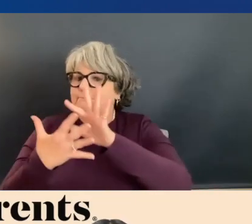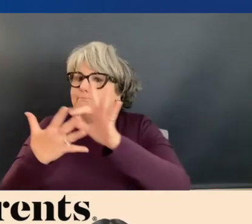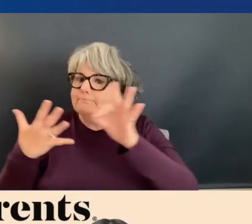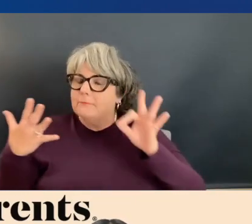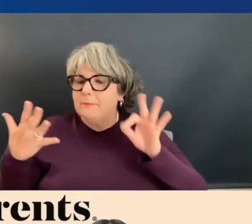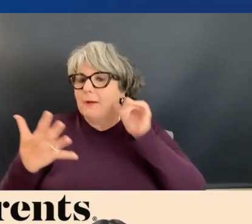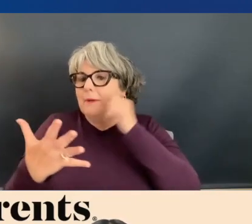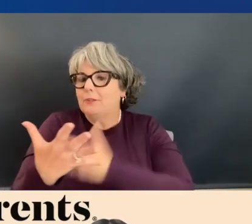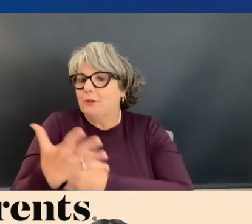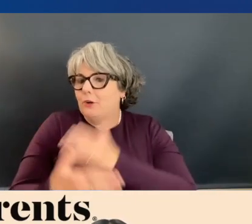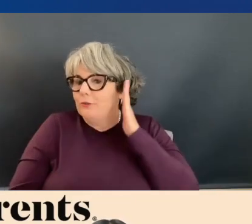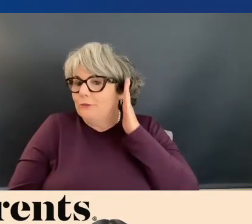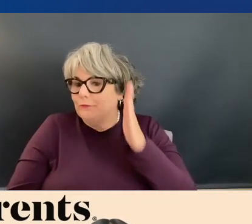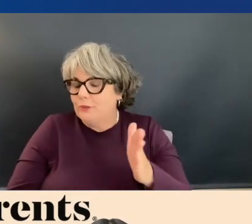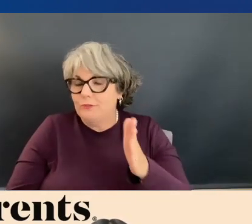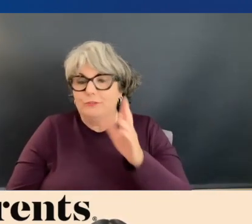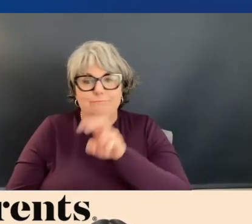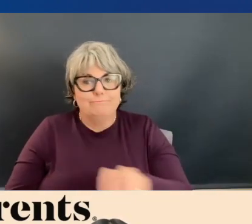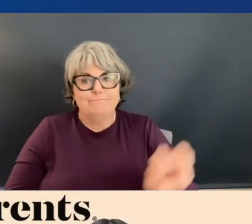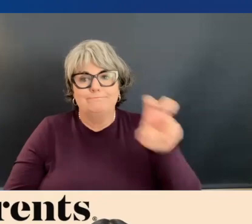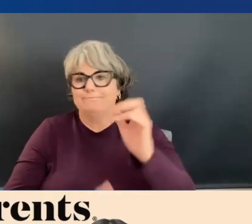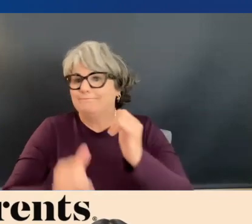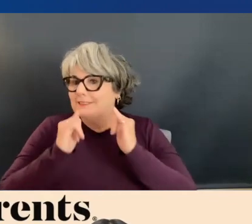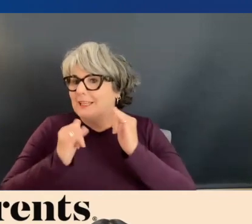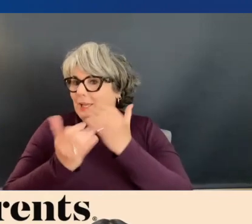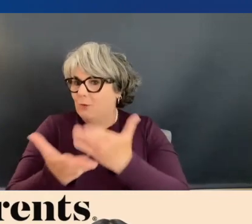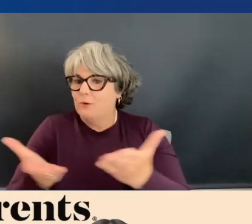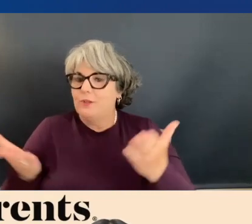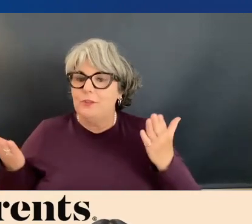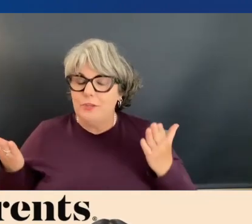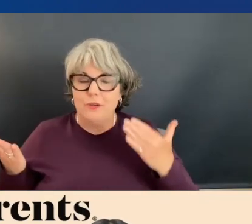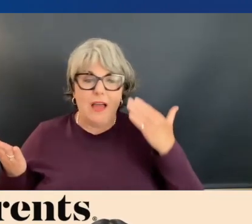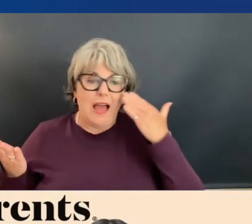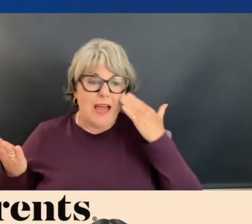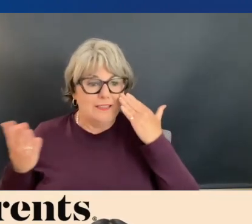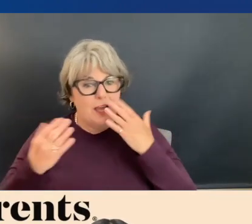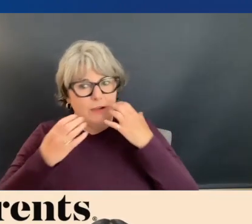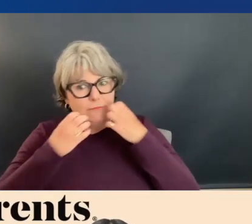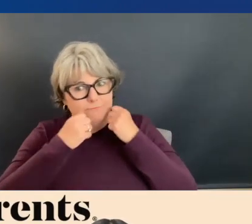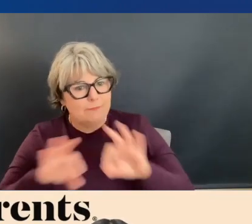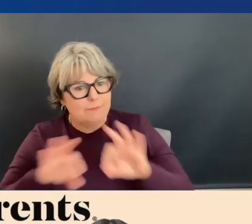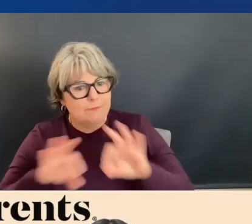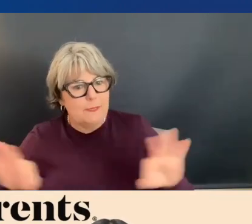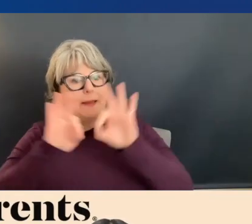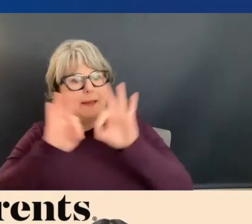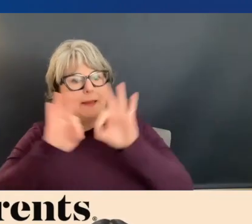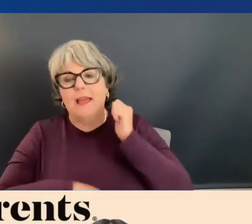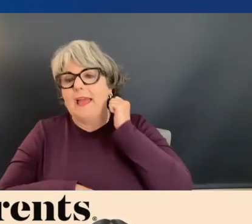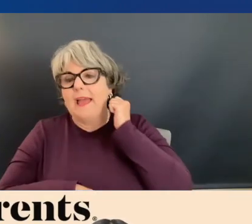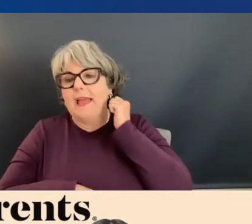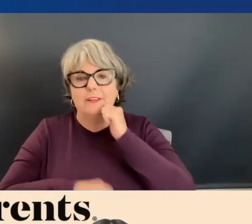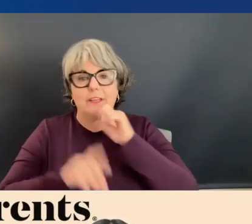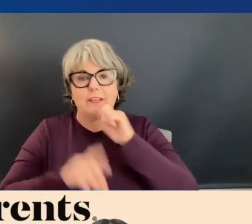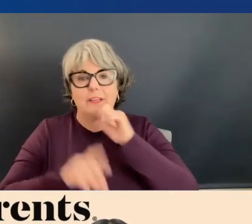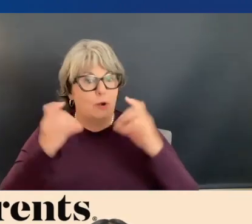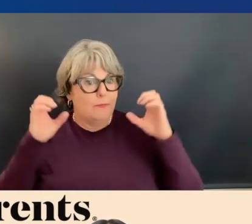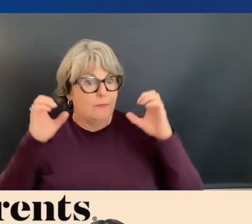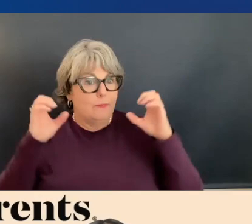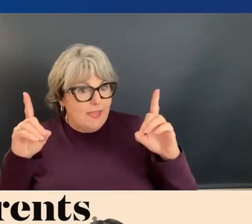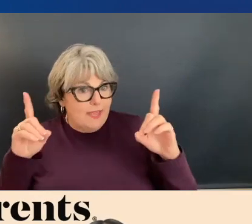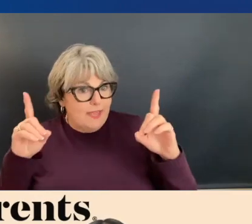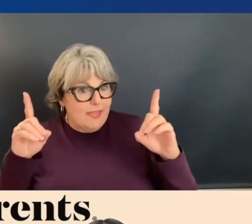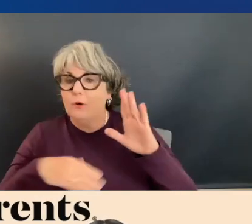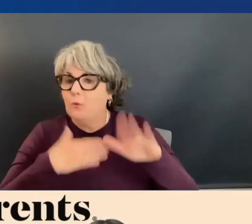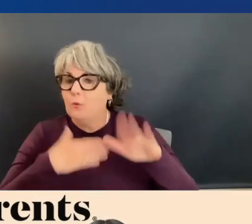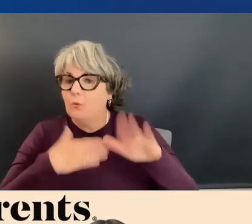her future. So, I'm on this journey with all of you, and I know how much it matters. Every day here at the department, every single one of us